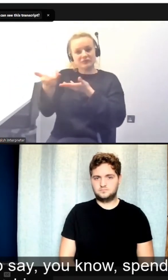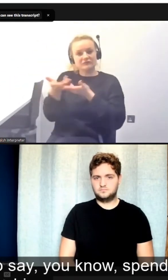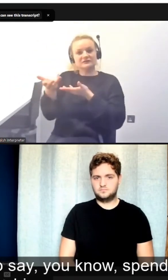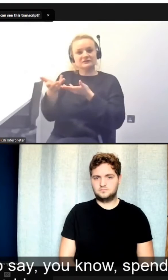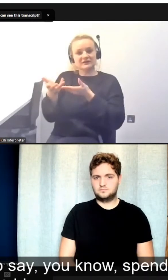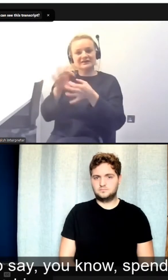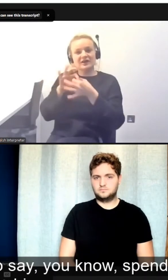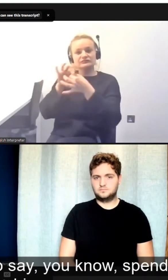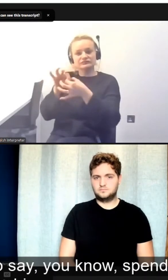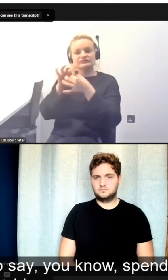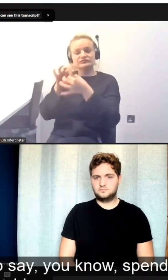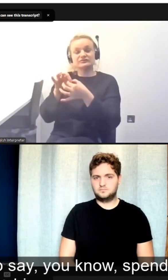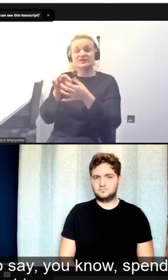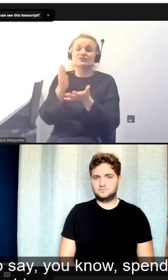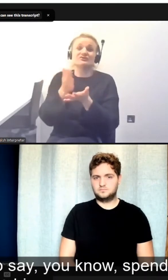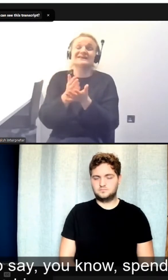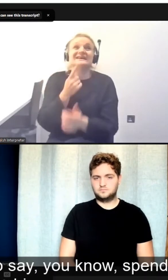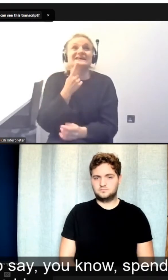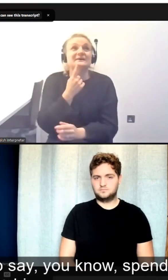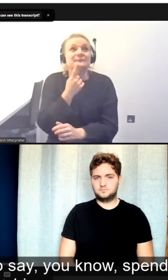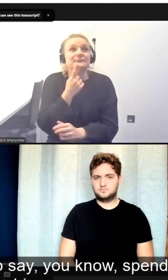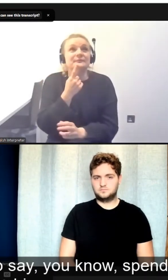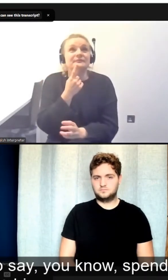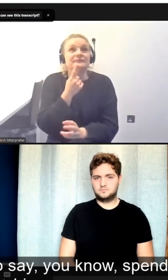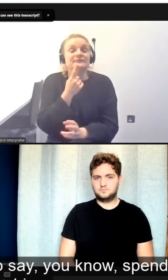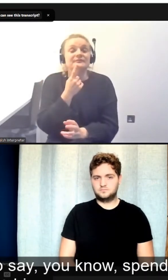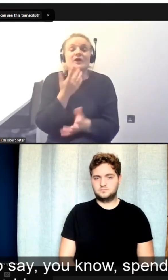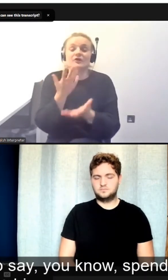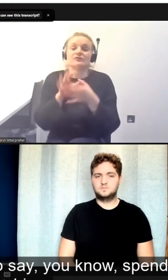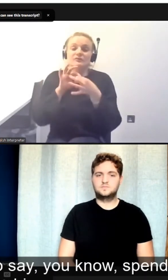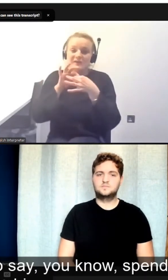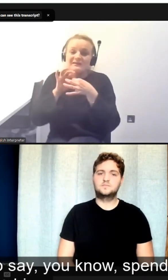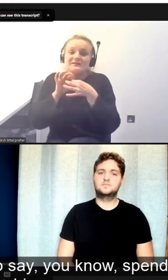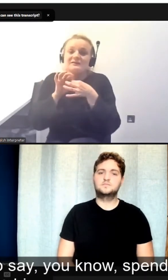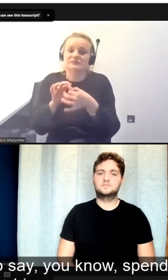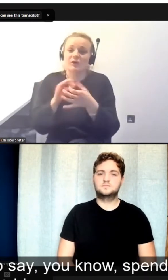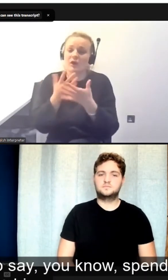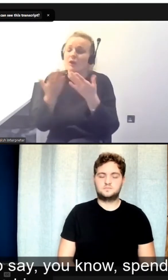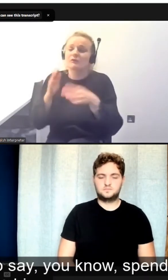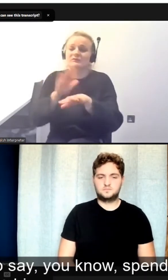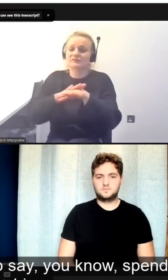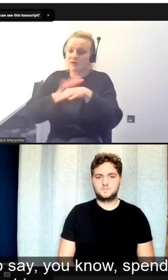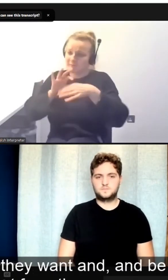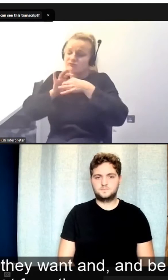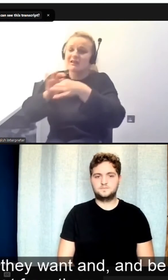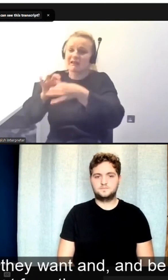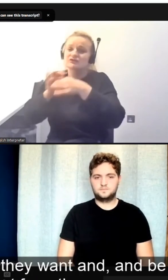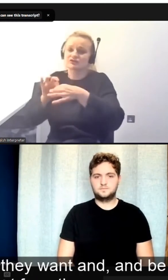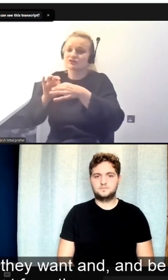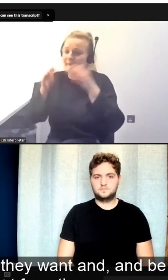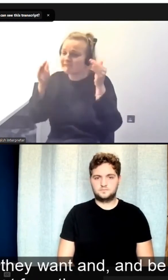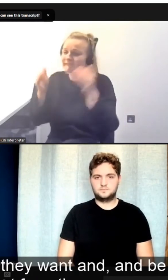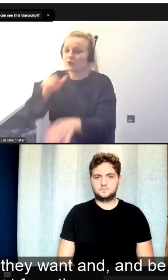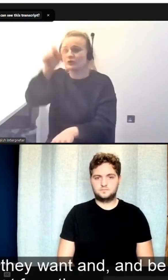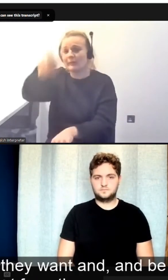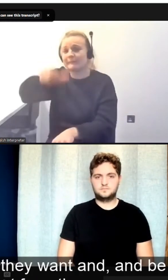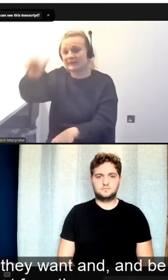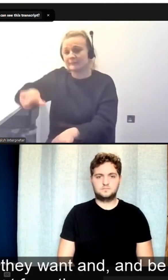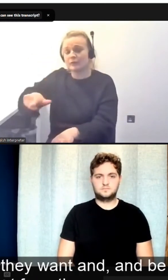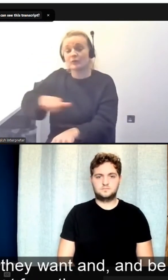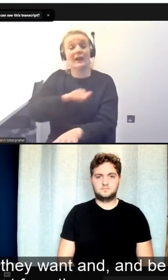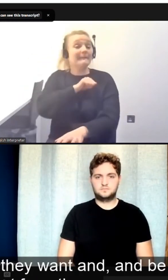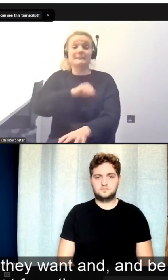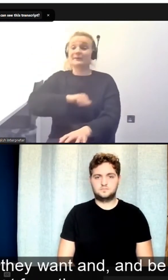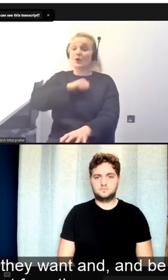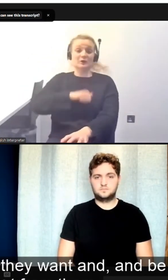to, I think, Stuart, if I had to say, you know, spend a lot of time on relationships, be honest with people,